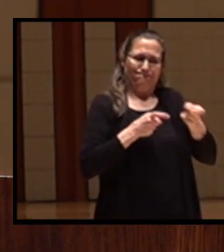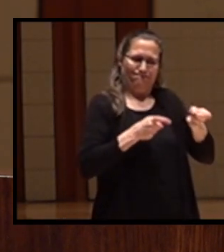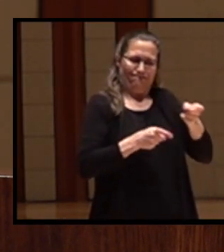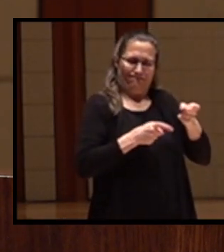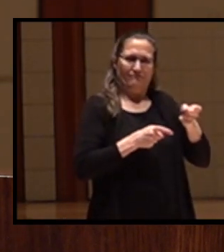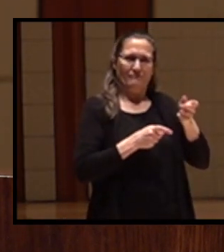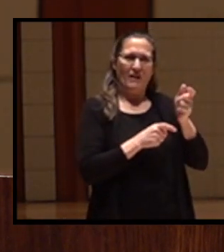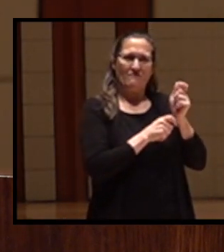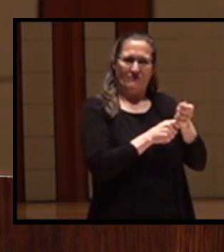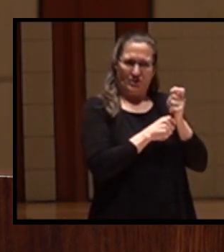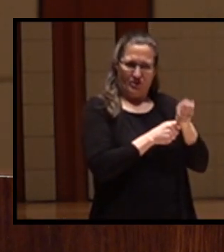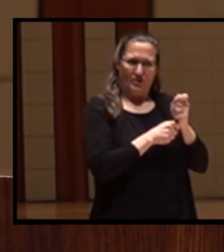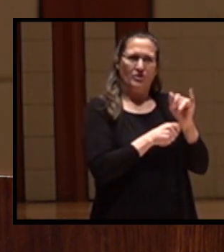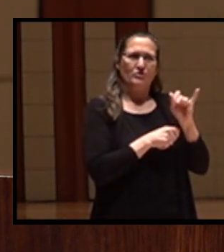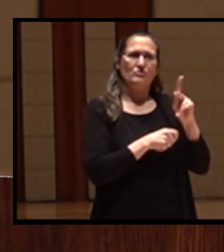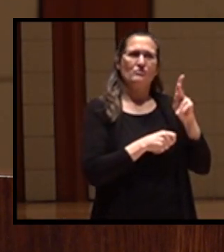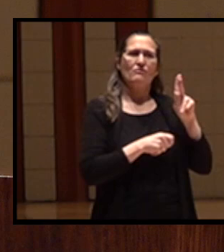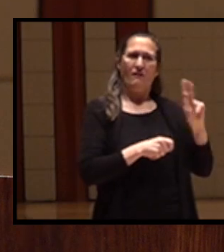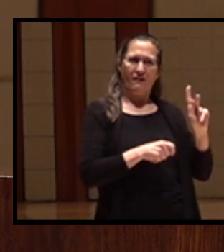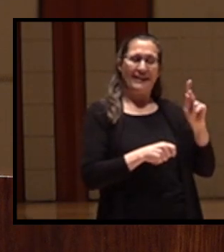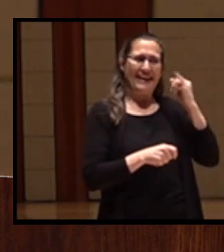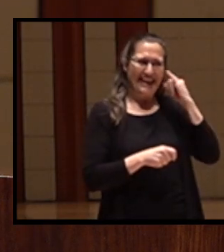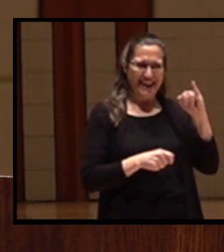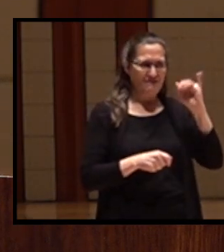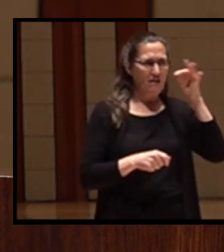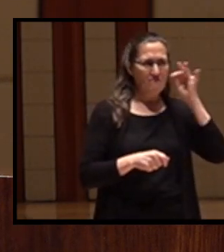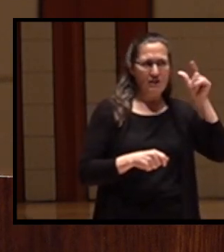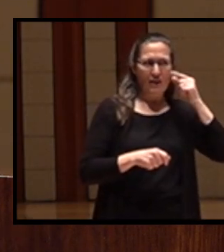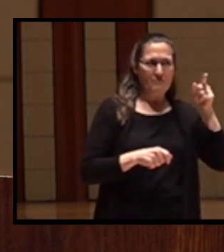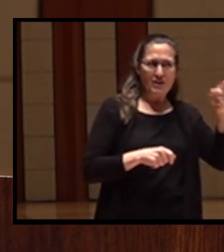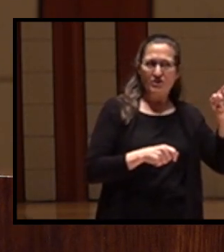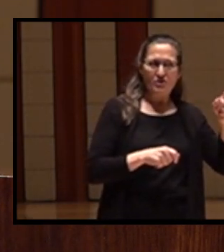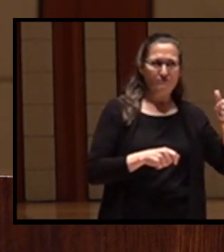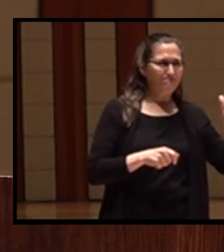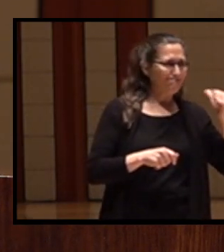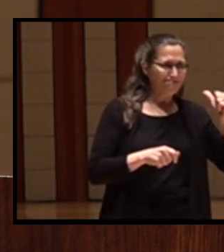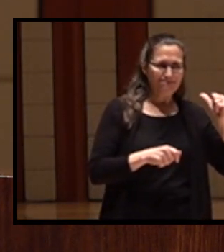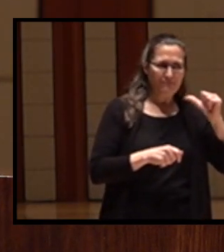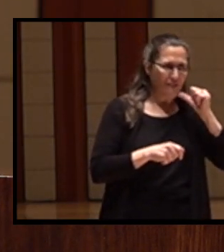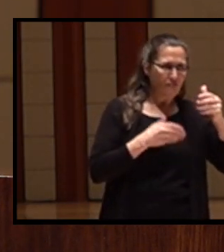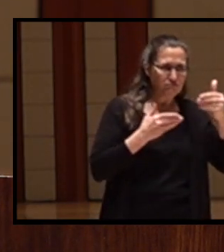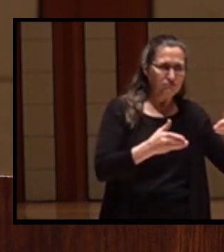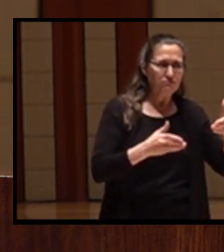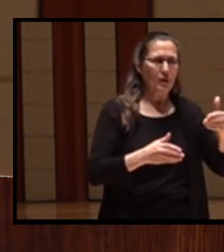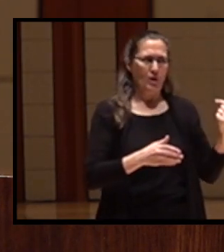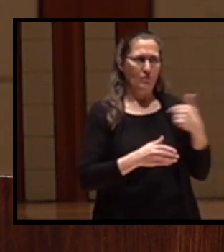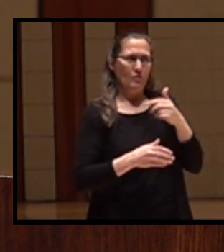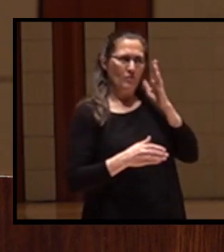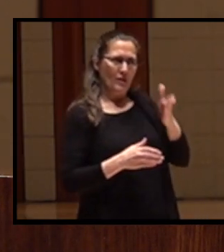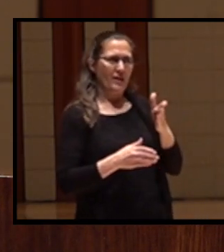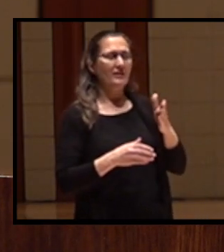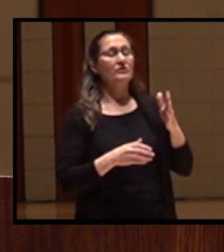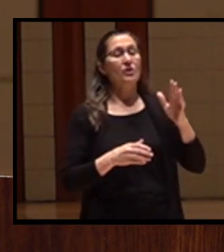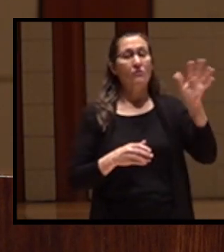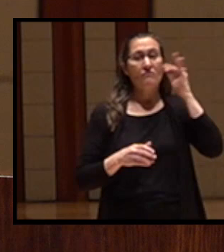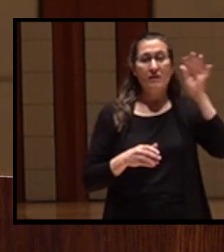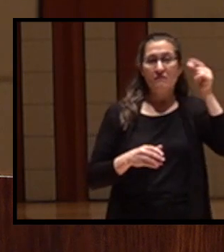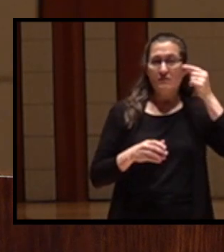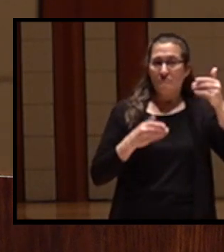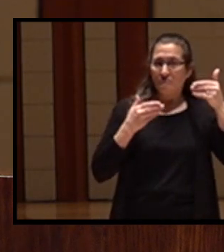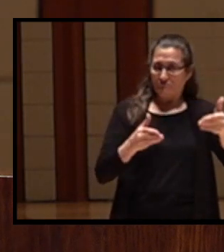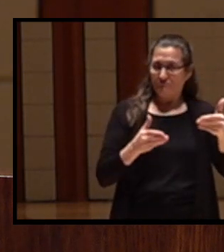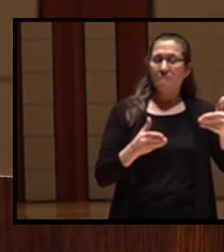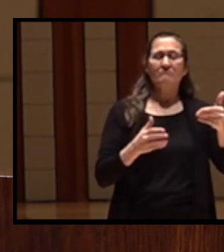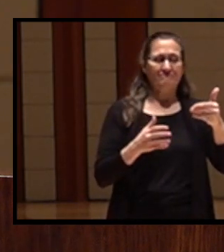Yurok reservation if the federal government failed to do so. In response, the federal government decided to regulate